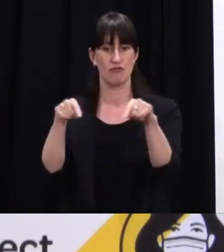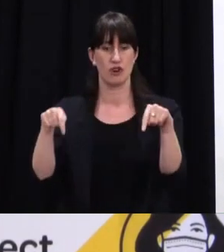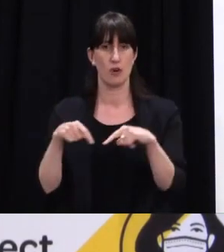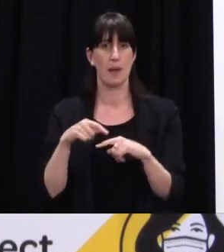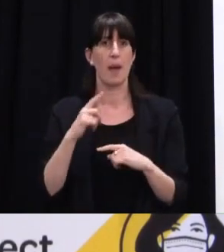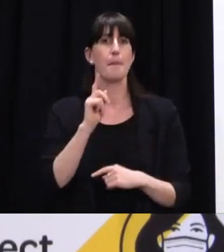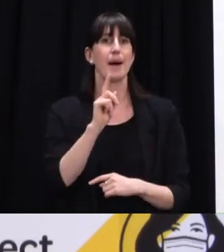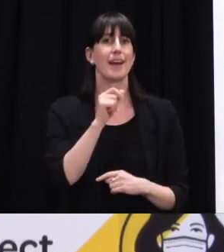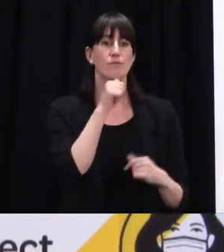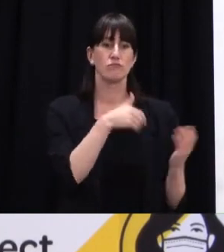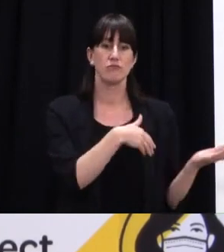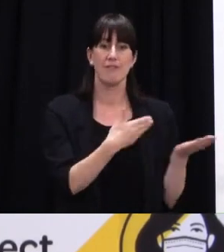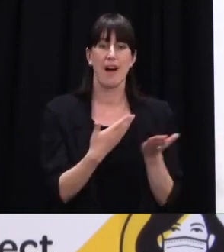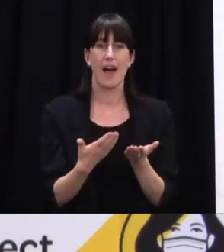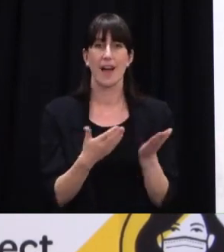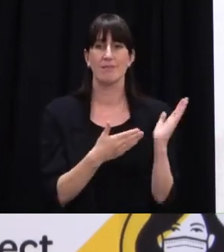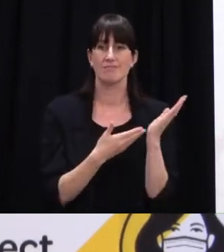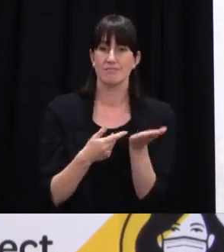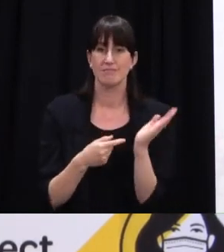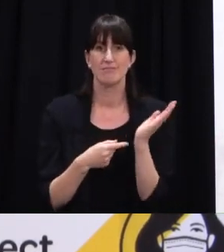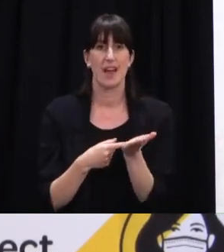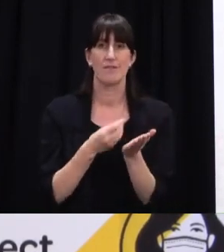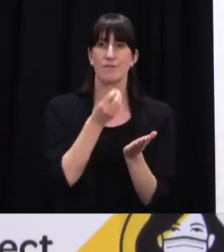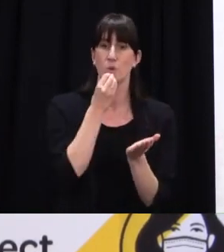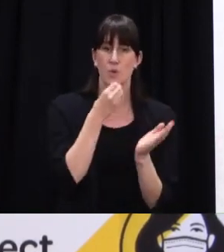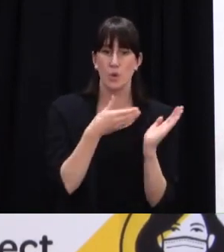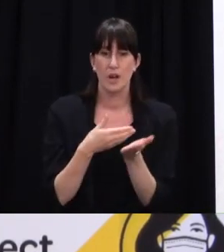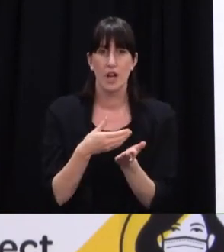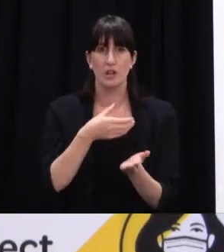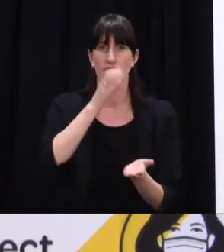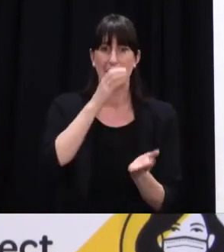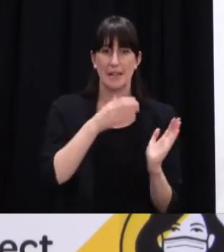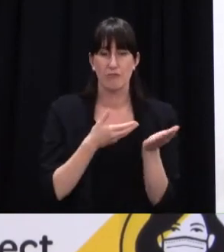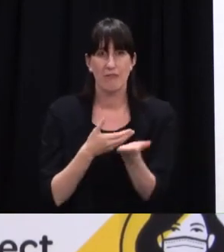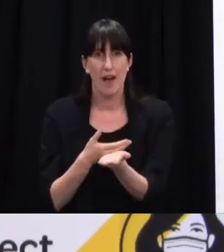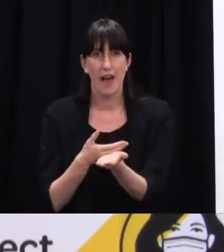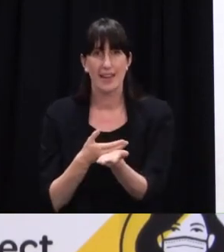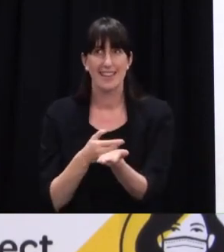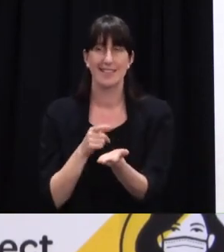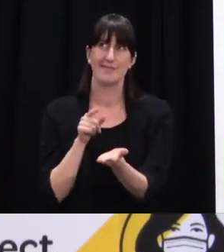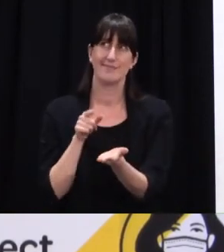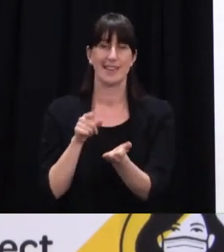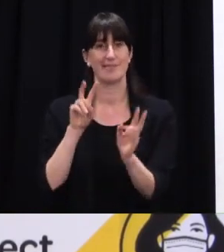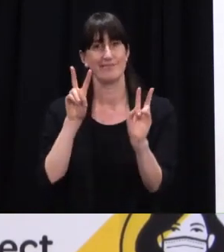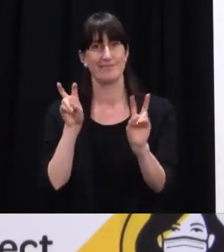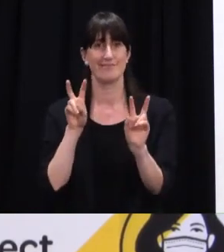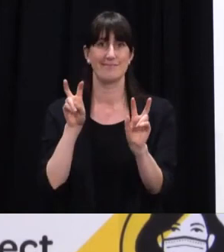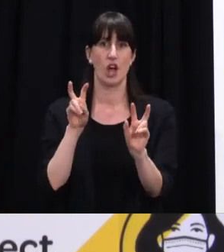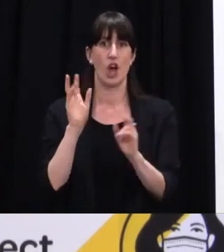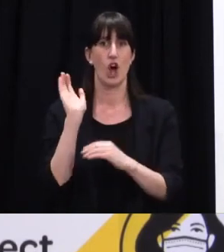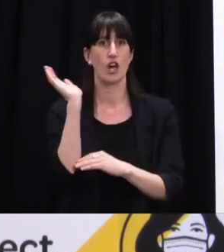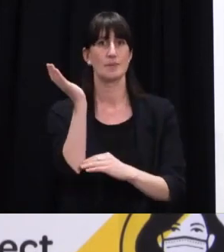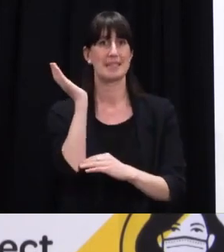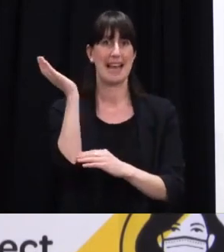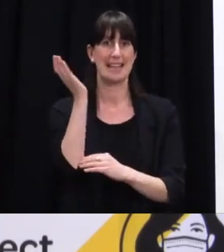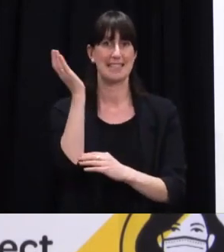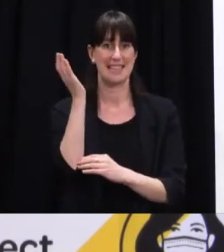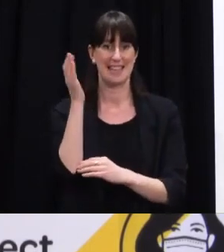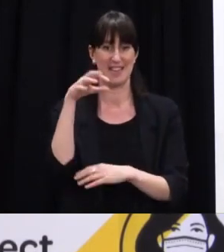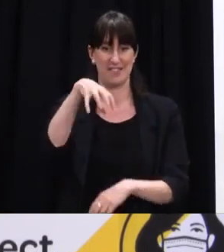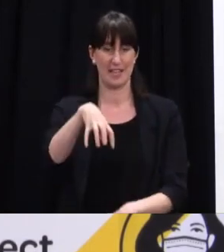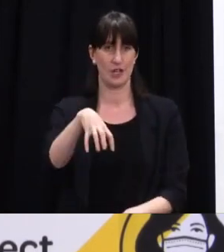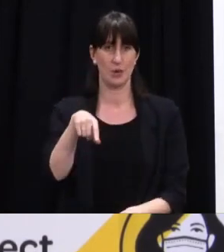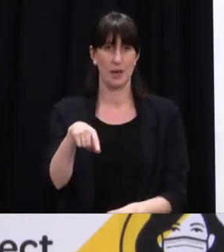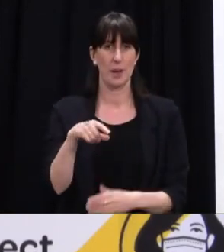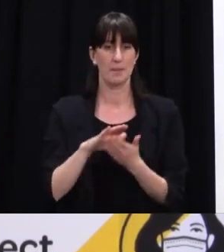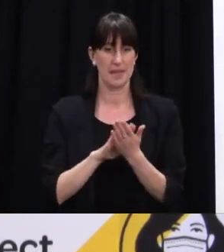services are being provided there food and drink are being provided by that establishment then it's a hospitality venue and I would expect then that the